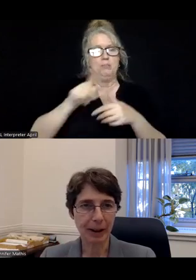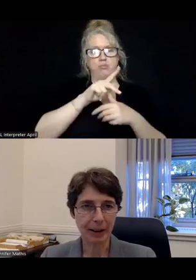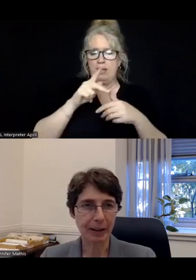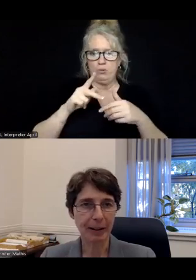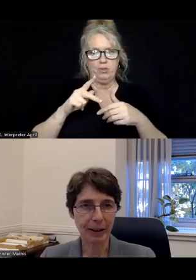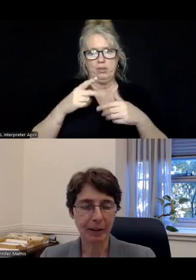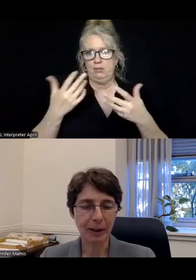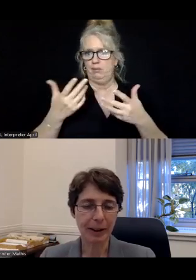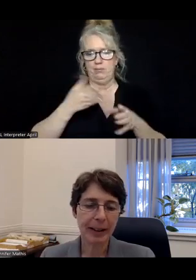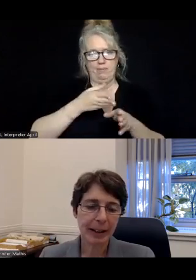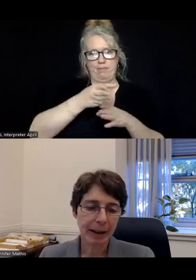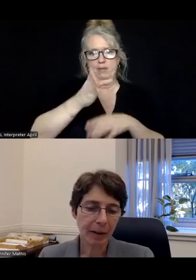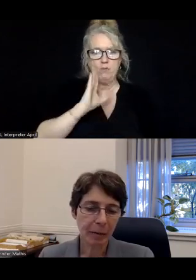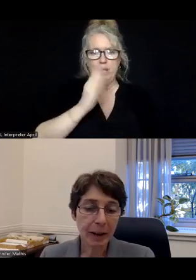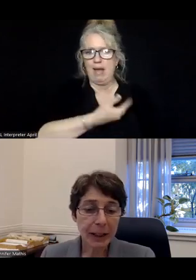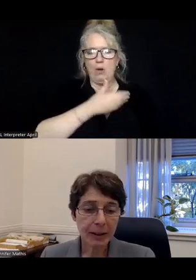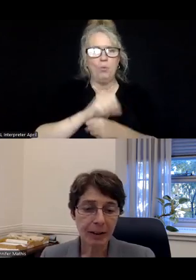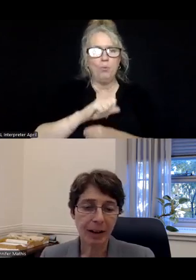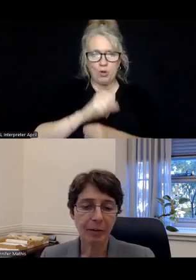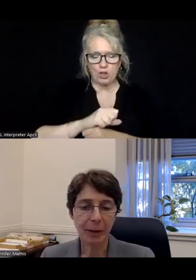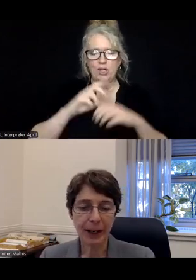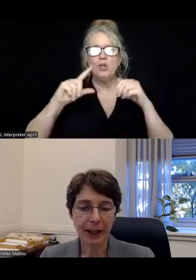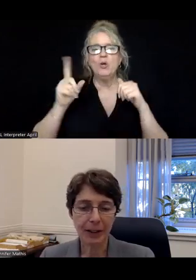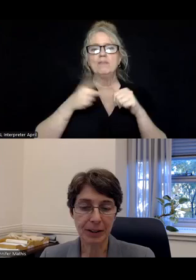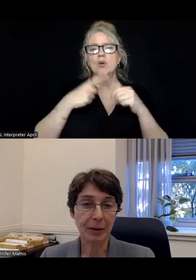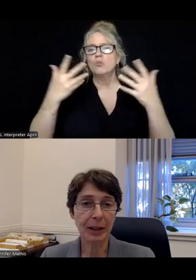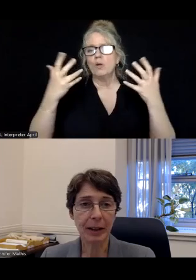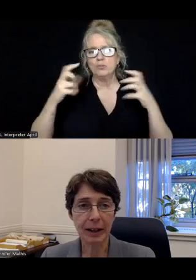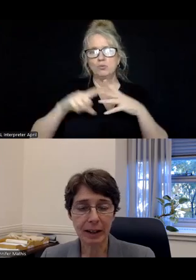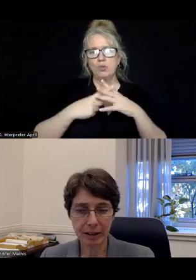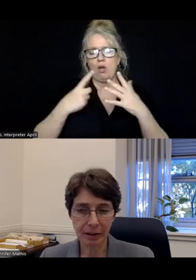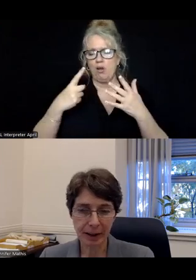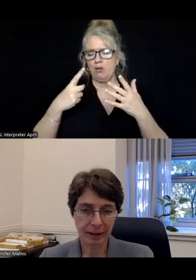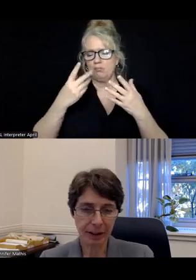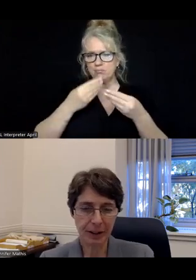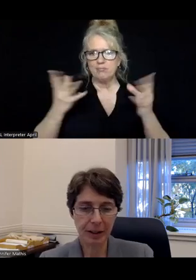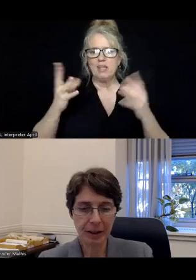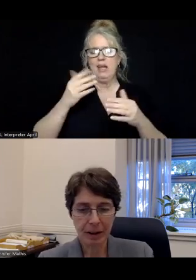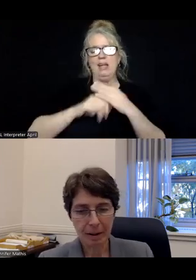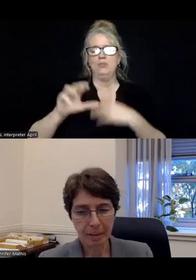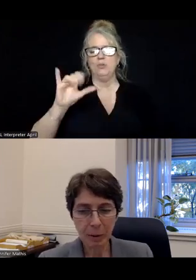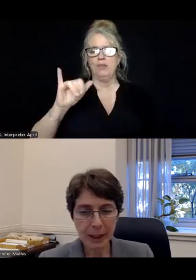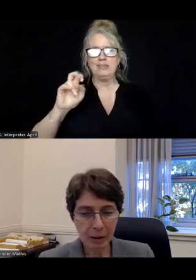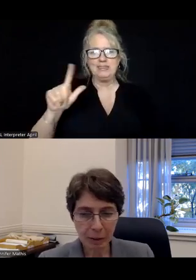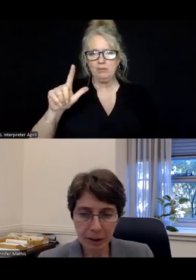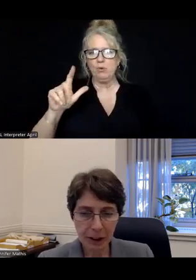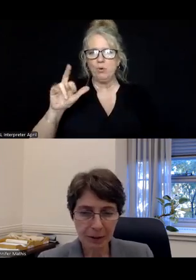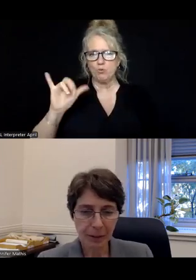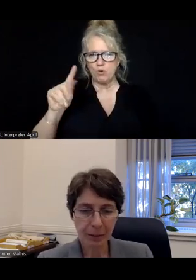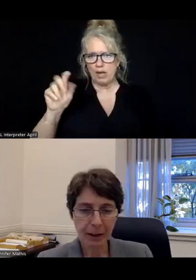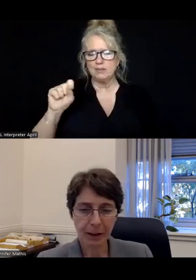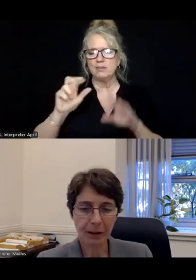for our work. Let me start off by just noting that in the Civil Rights Division, we